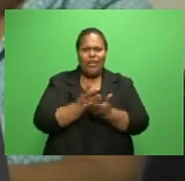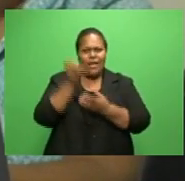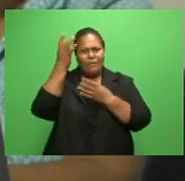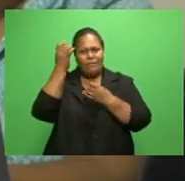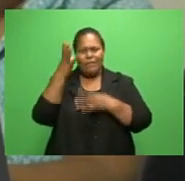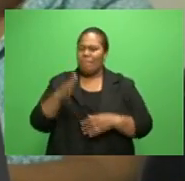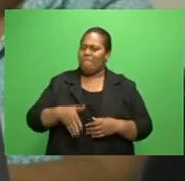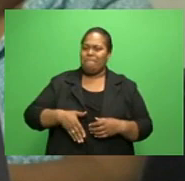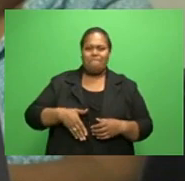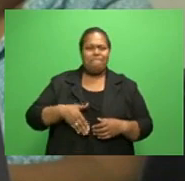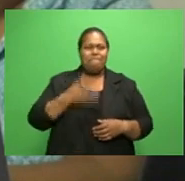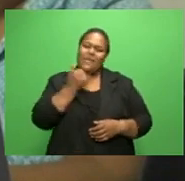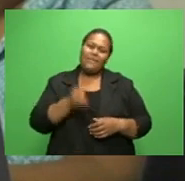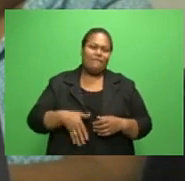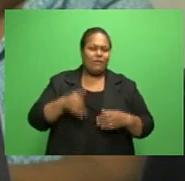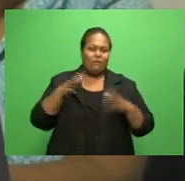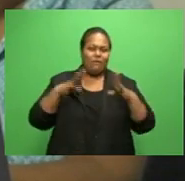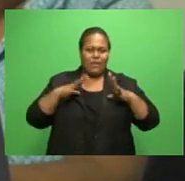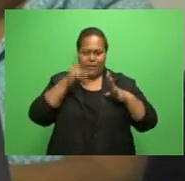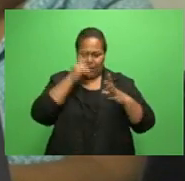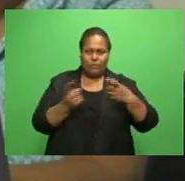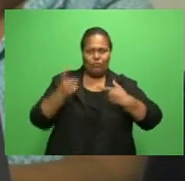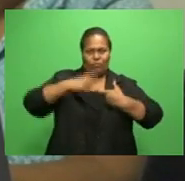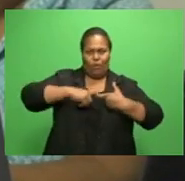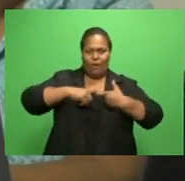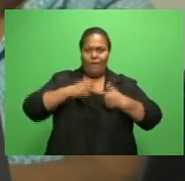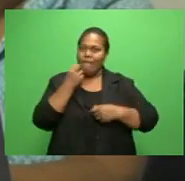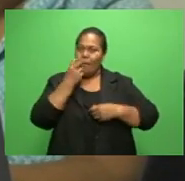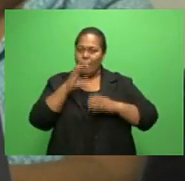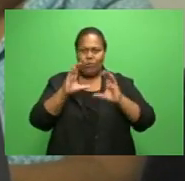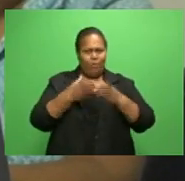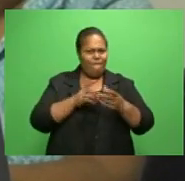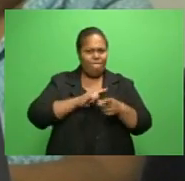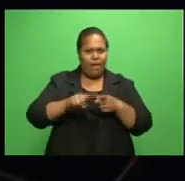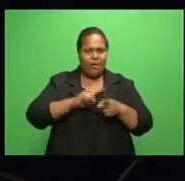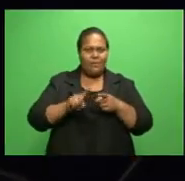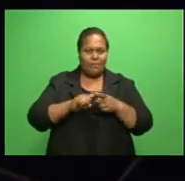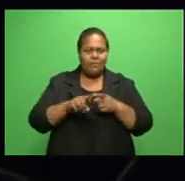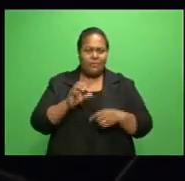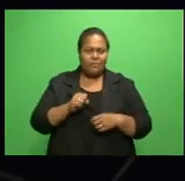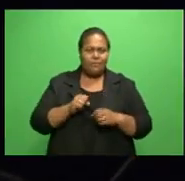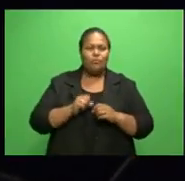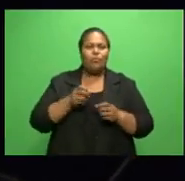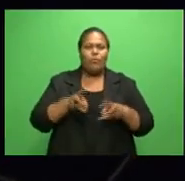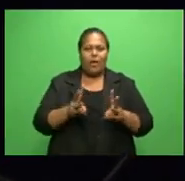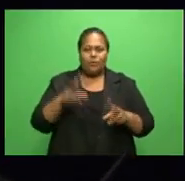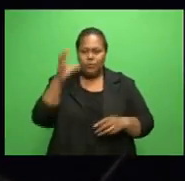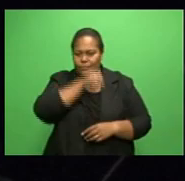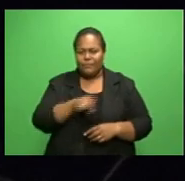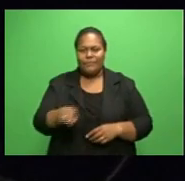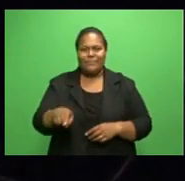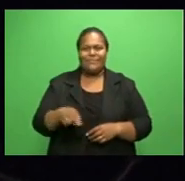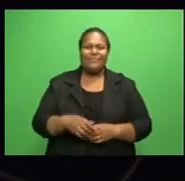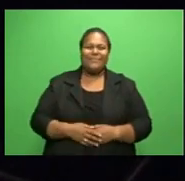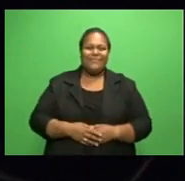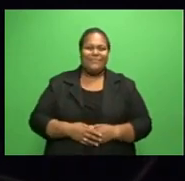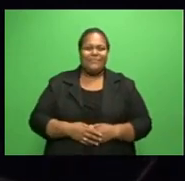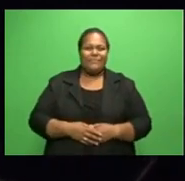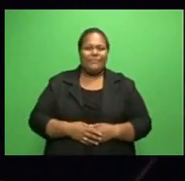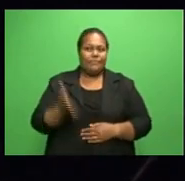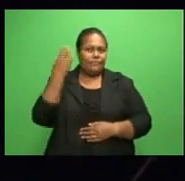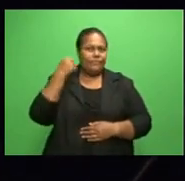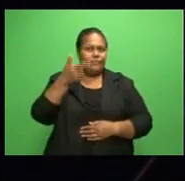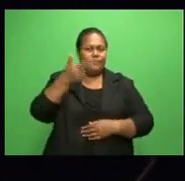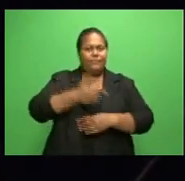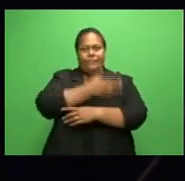feel free to join that Y1 group. It's a very fast and efficient medium. In the last seven days, police have